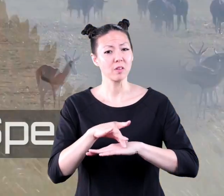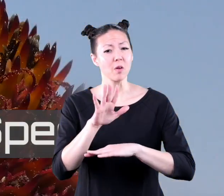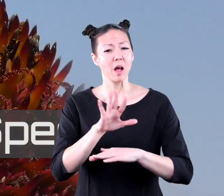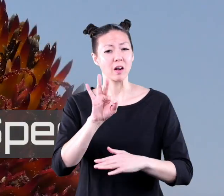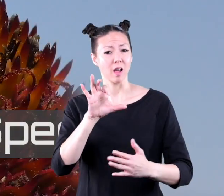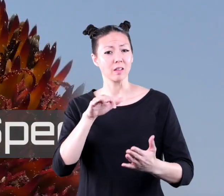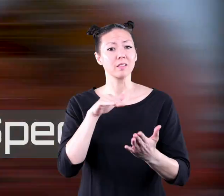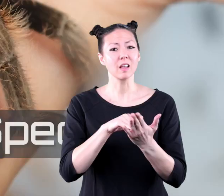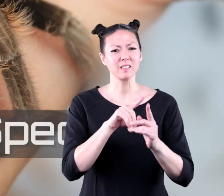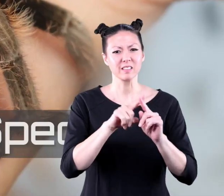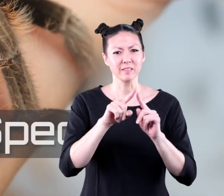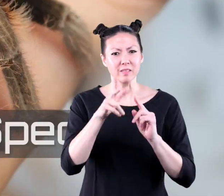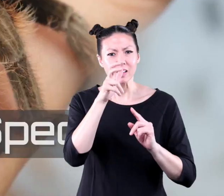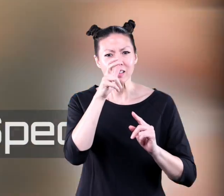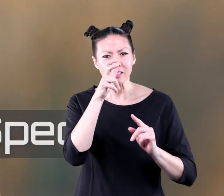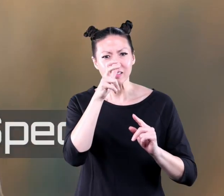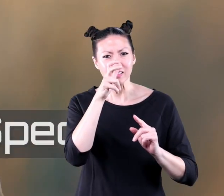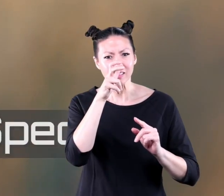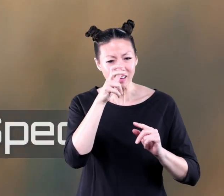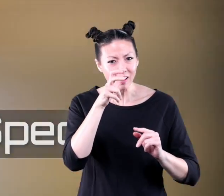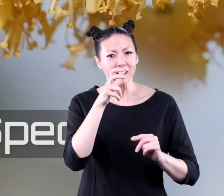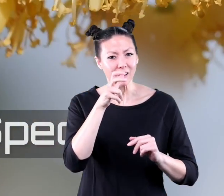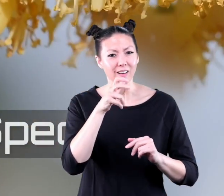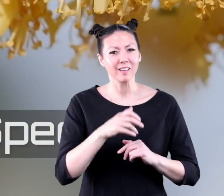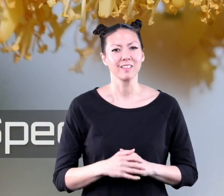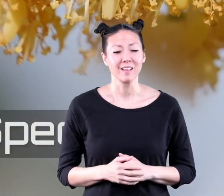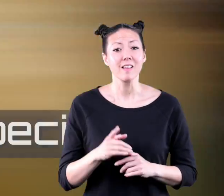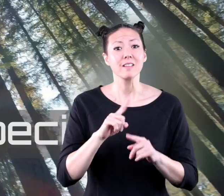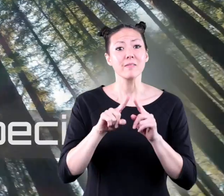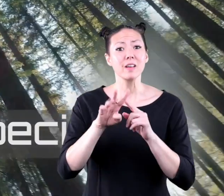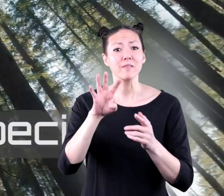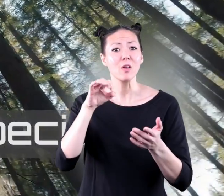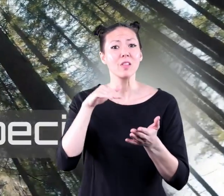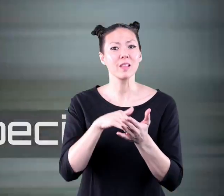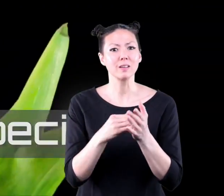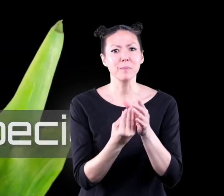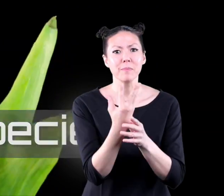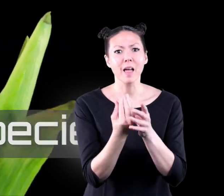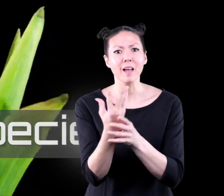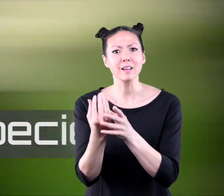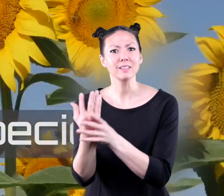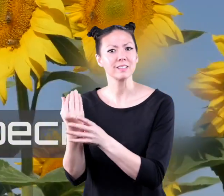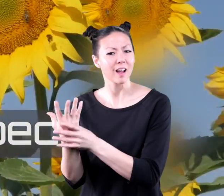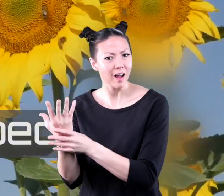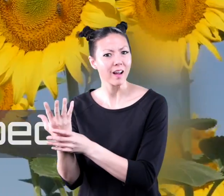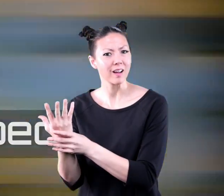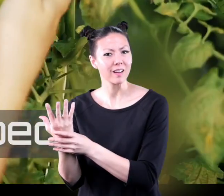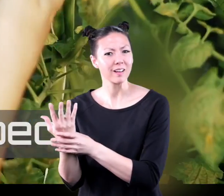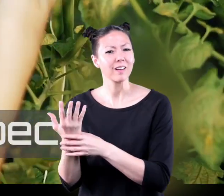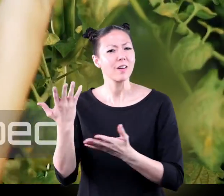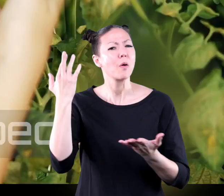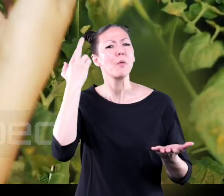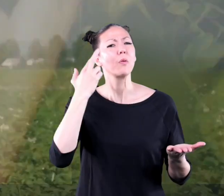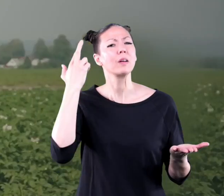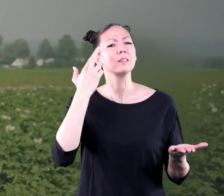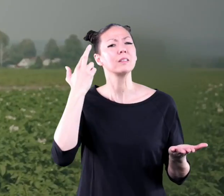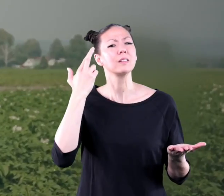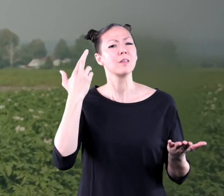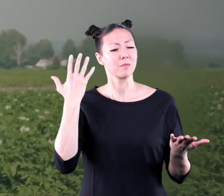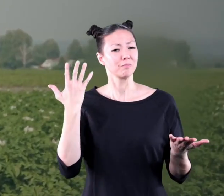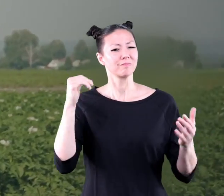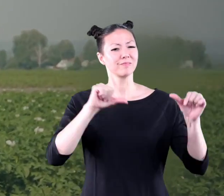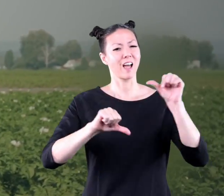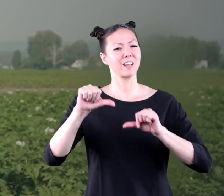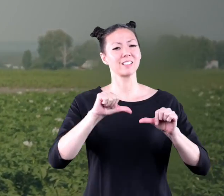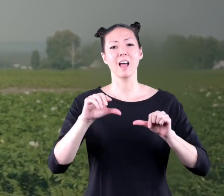around 900,000 different insect species and 400,000 different kinds of plants the reason